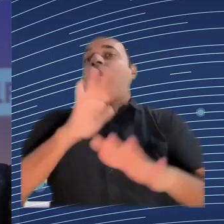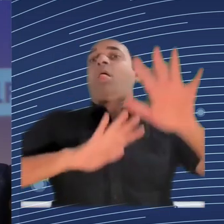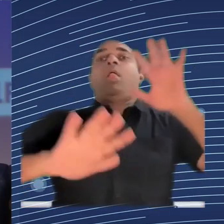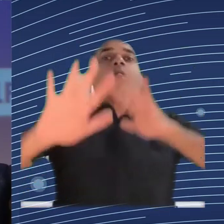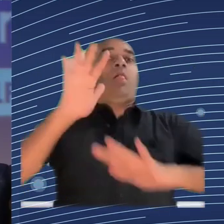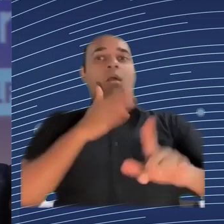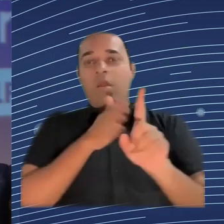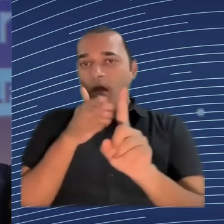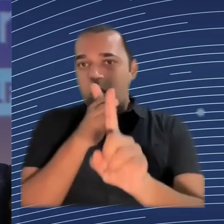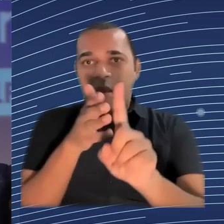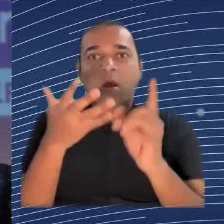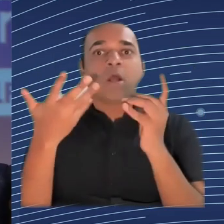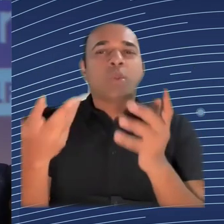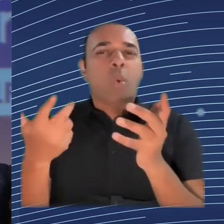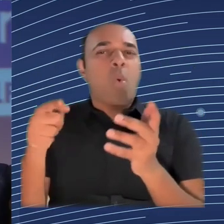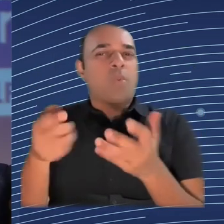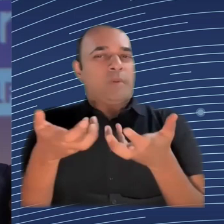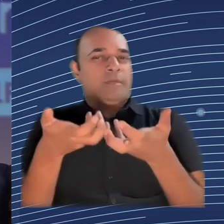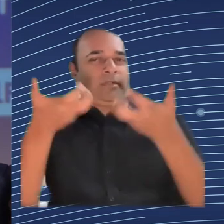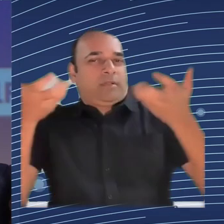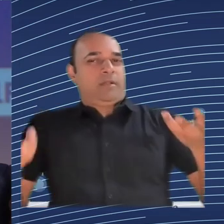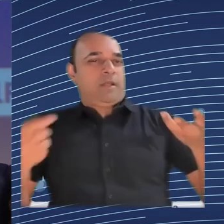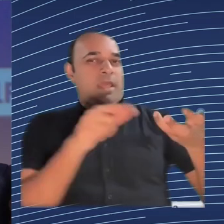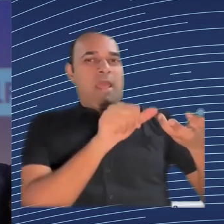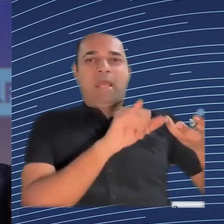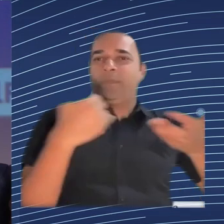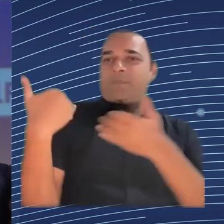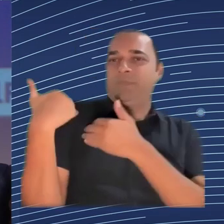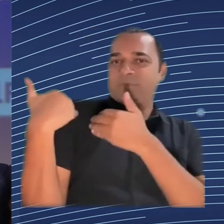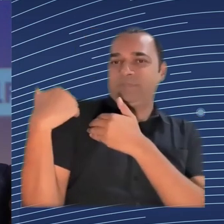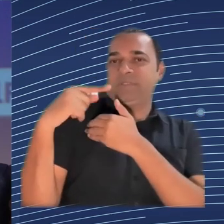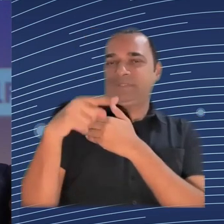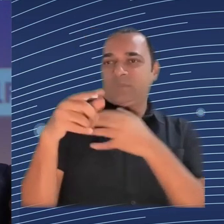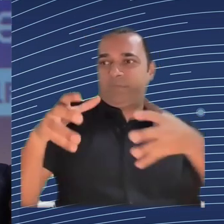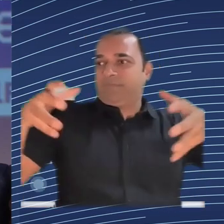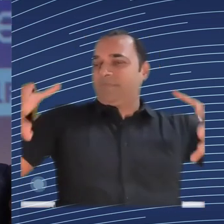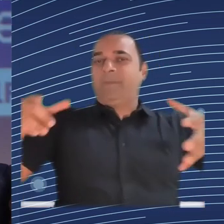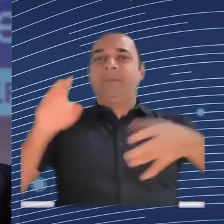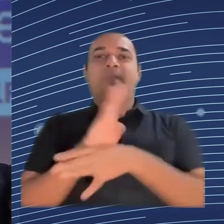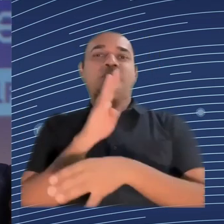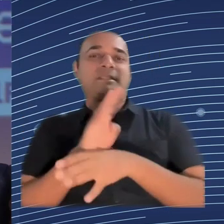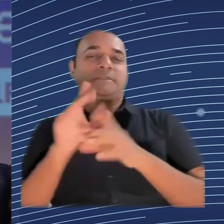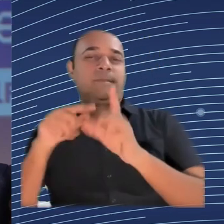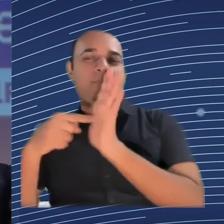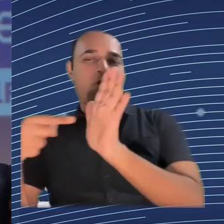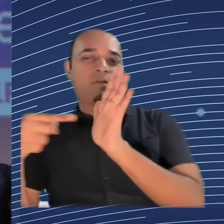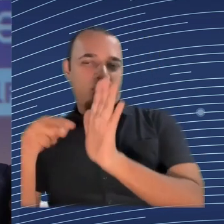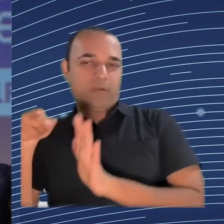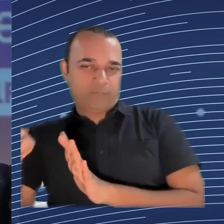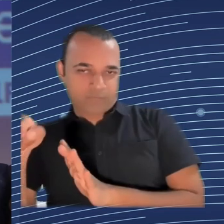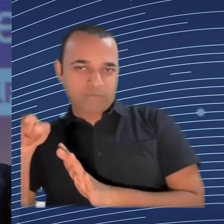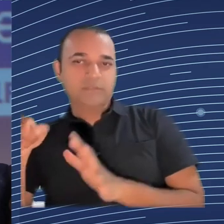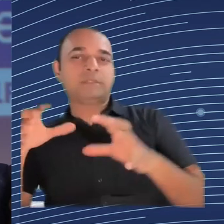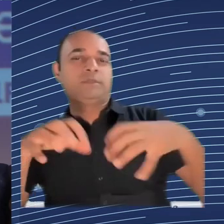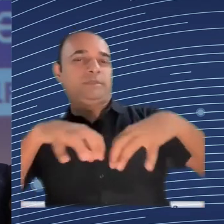up and something urgent always comes up. And so I think when it comes to the board level, C-suite level,